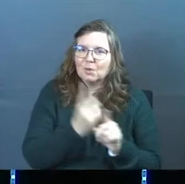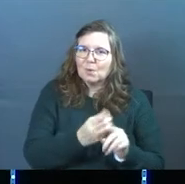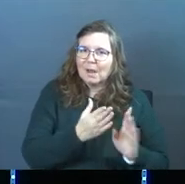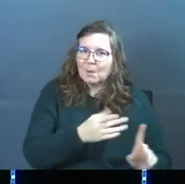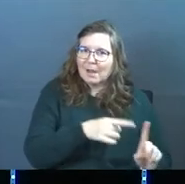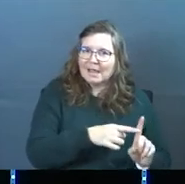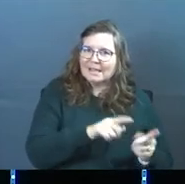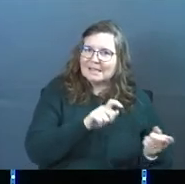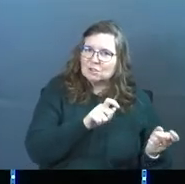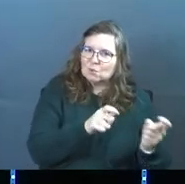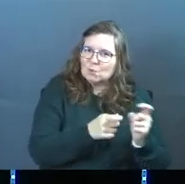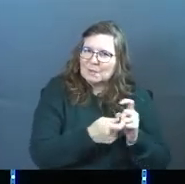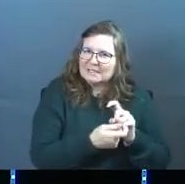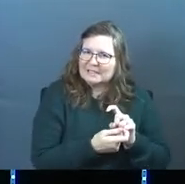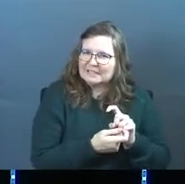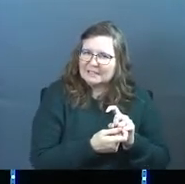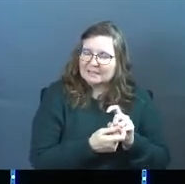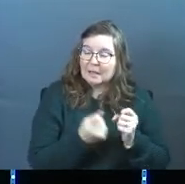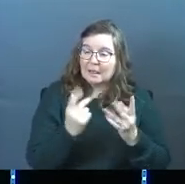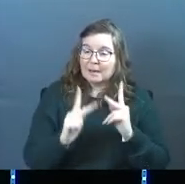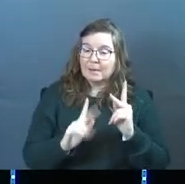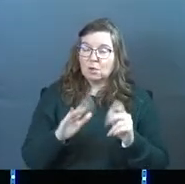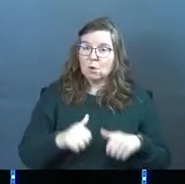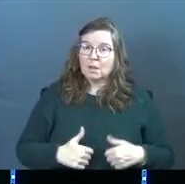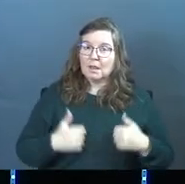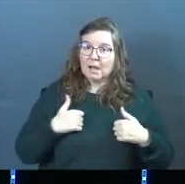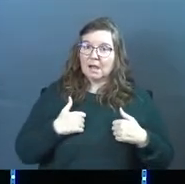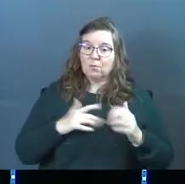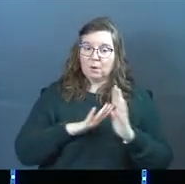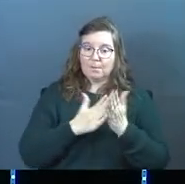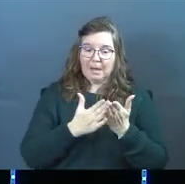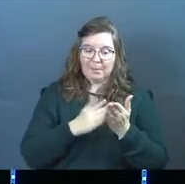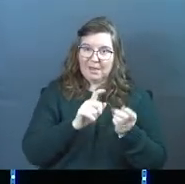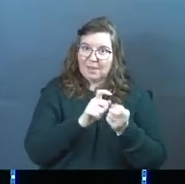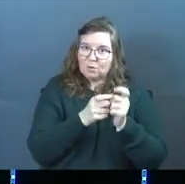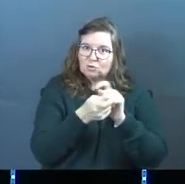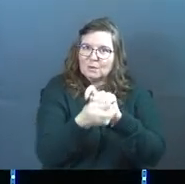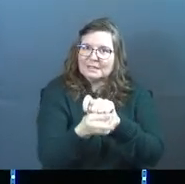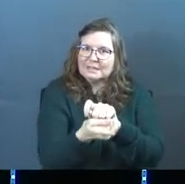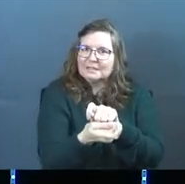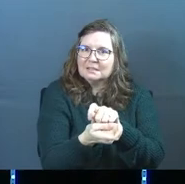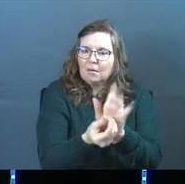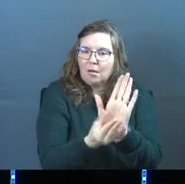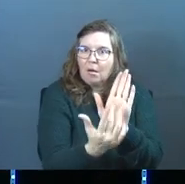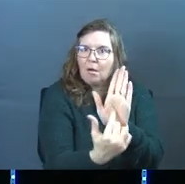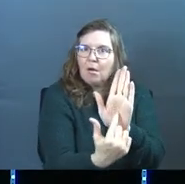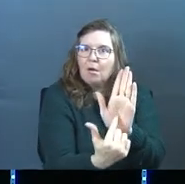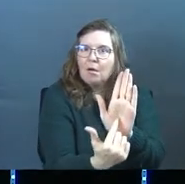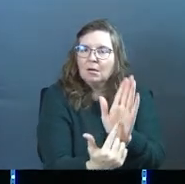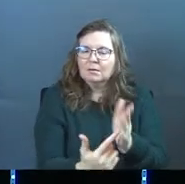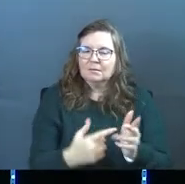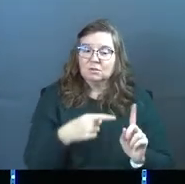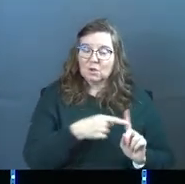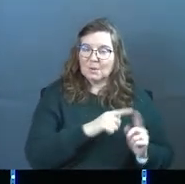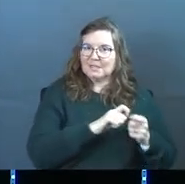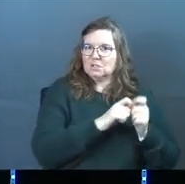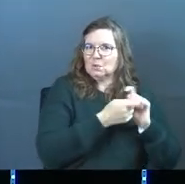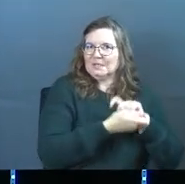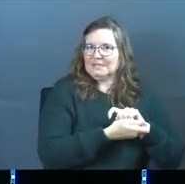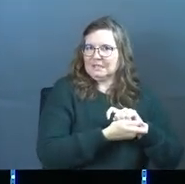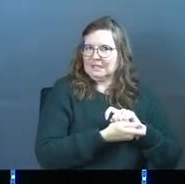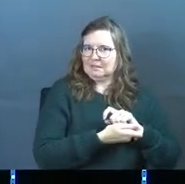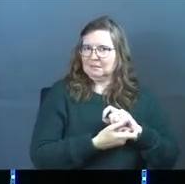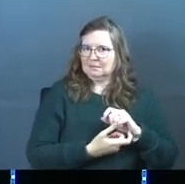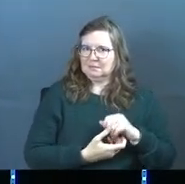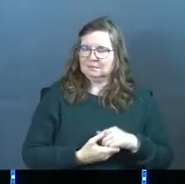the right way. He's twisting it. And a lot of people in your life will take Bible verses, and they'll twist them. So he's twisting it.